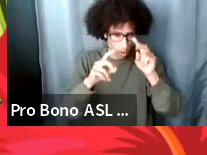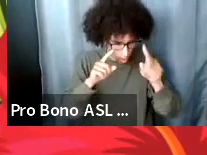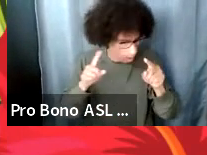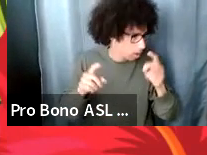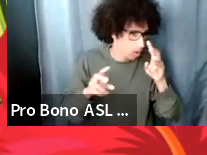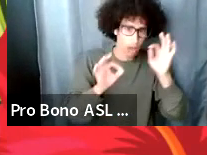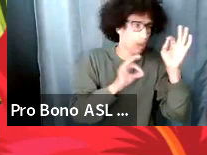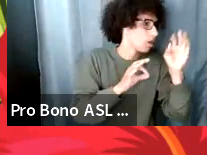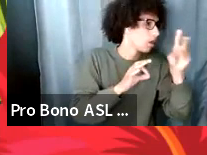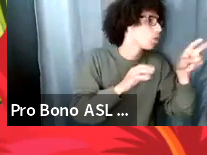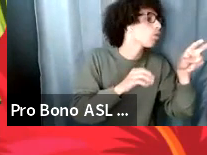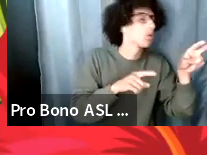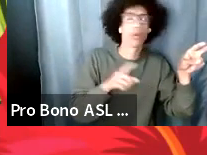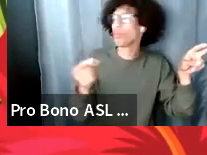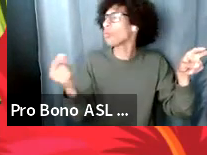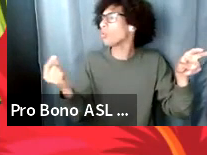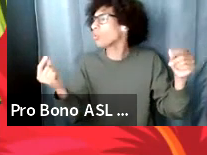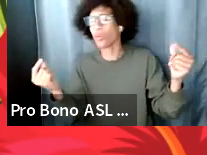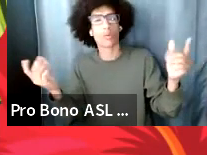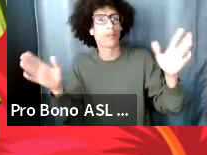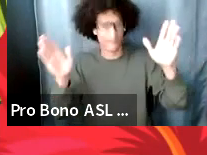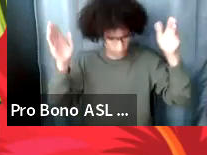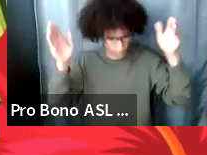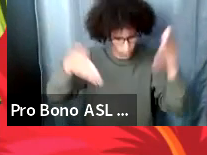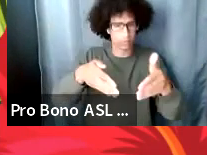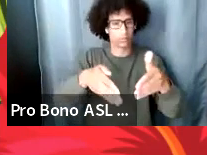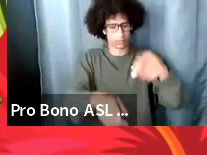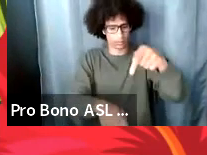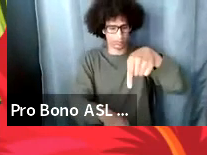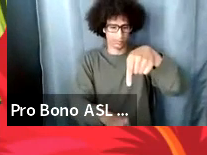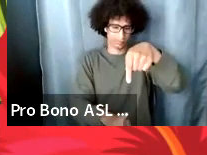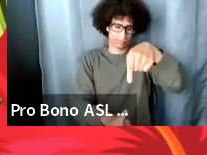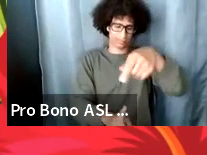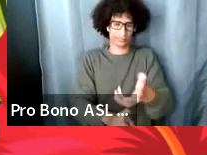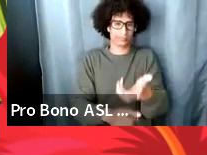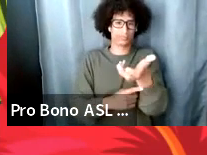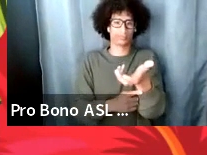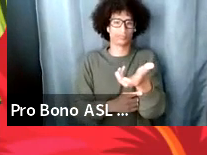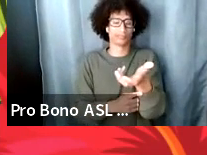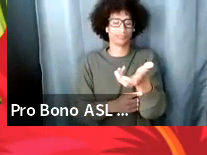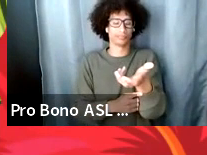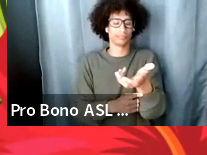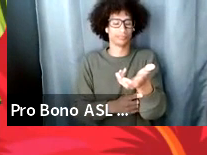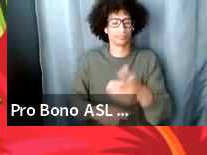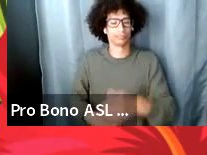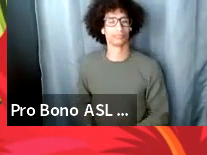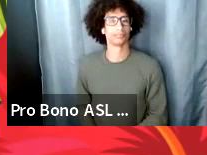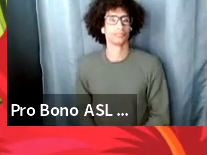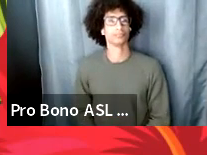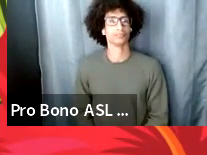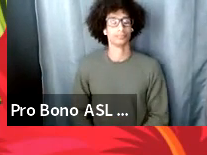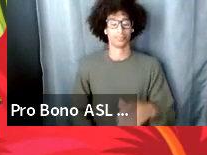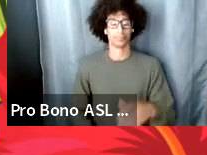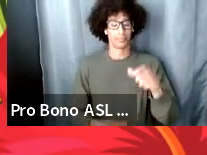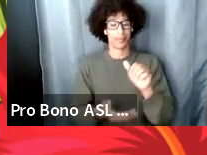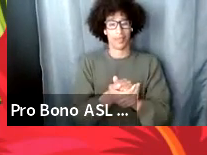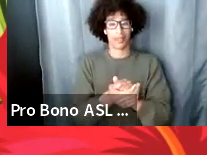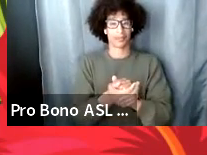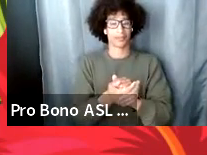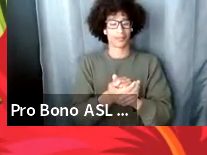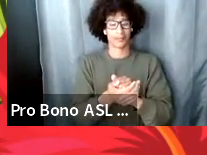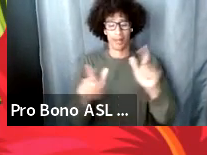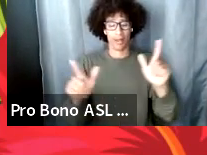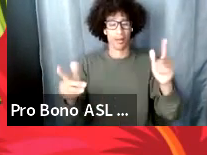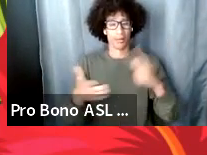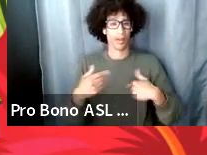create new pathways so there's there's all i have to give yes all right